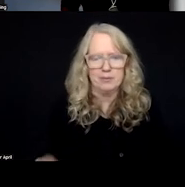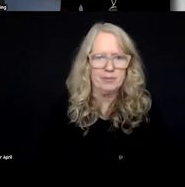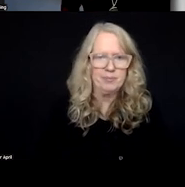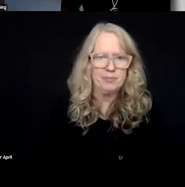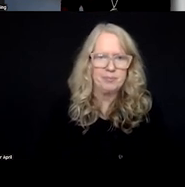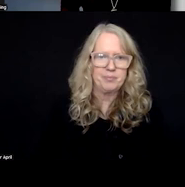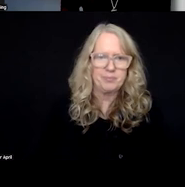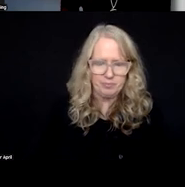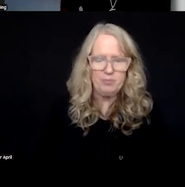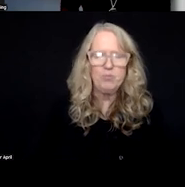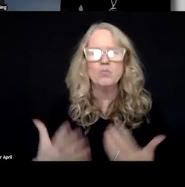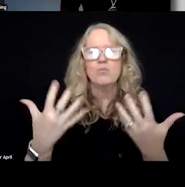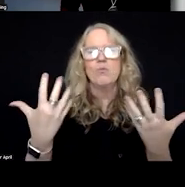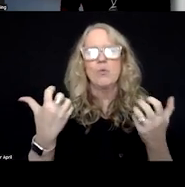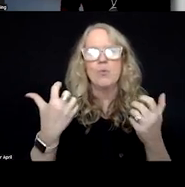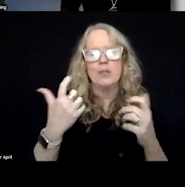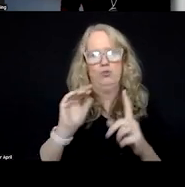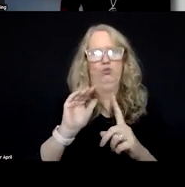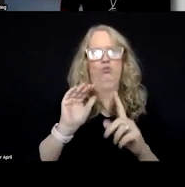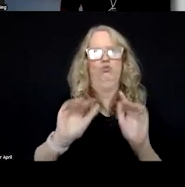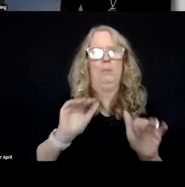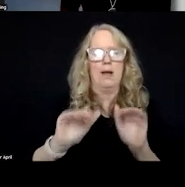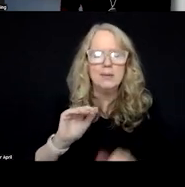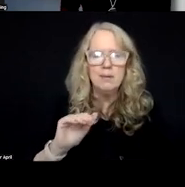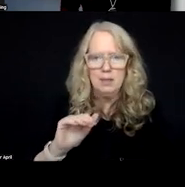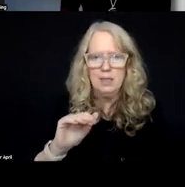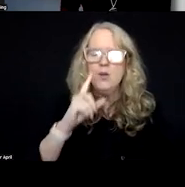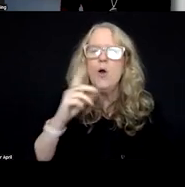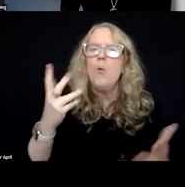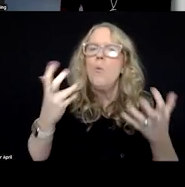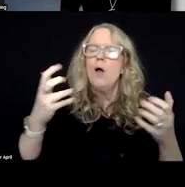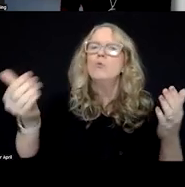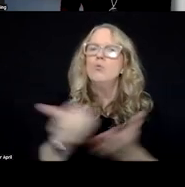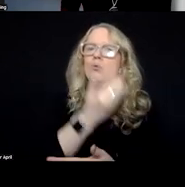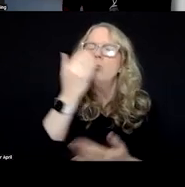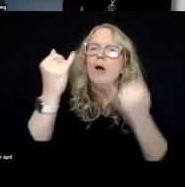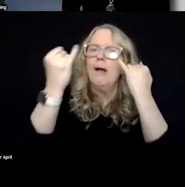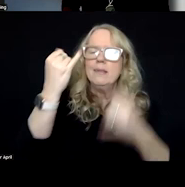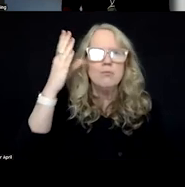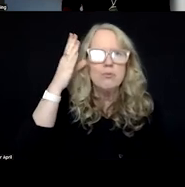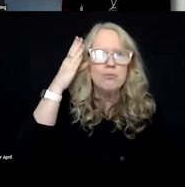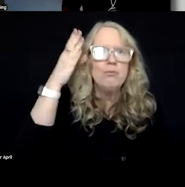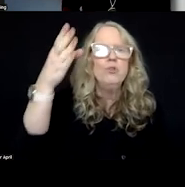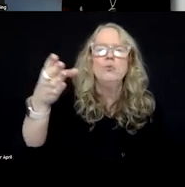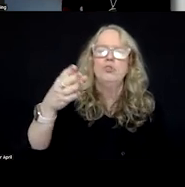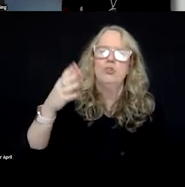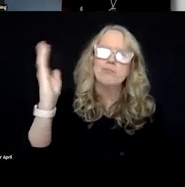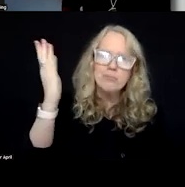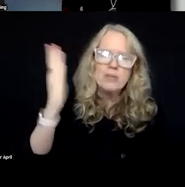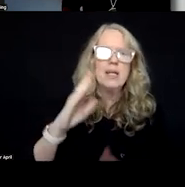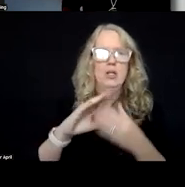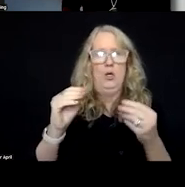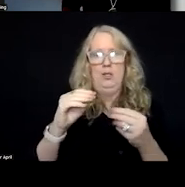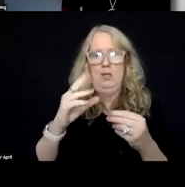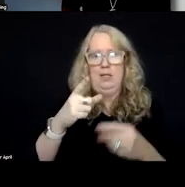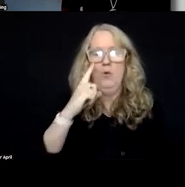As a reminder, always looking for new ideas for feature presentations. We've had 400